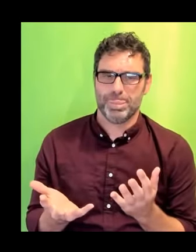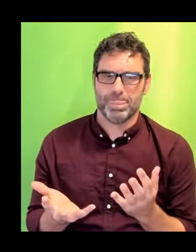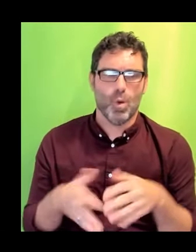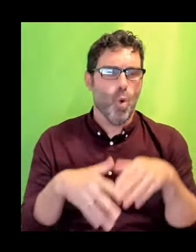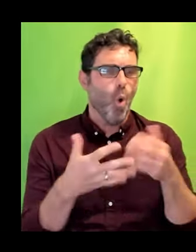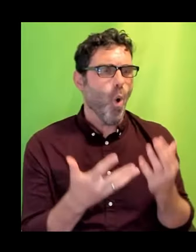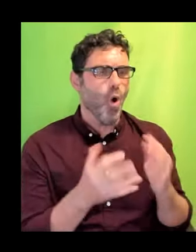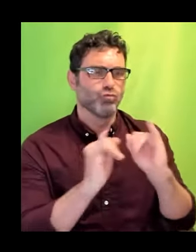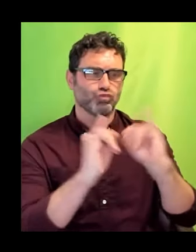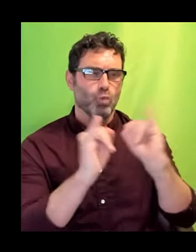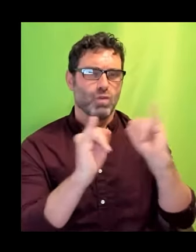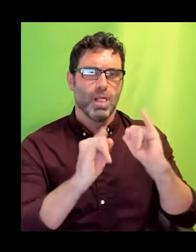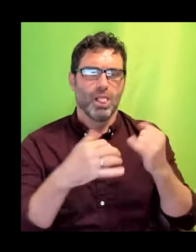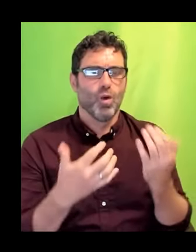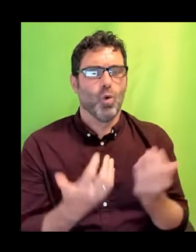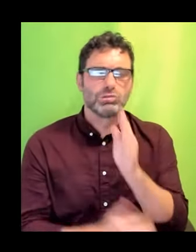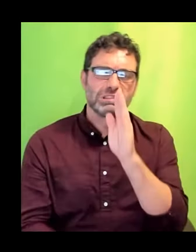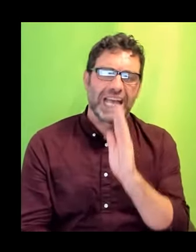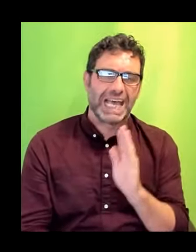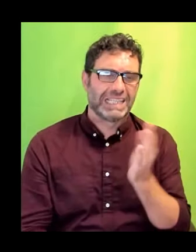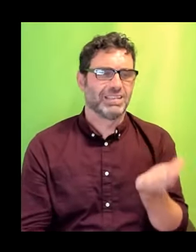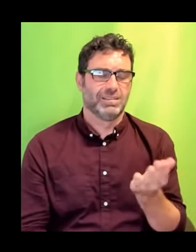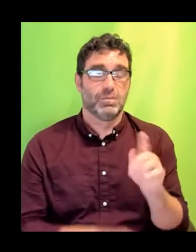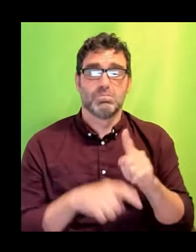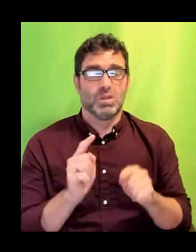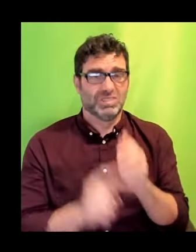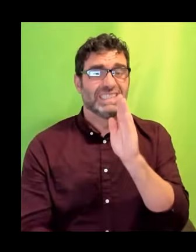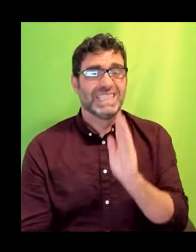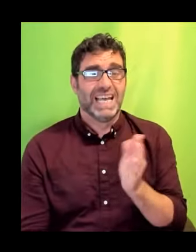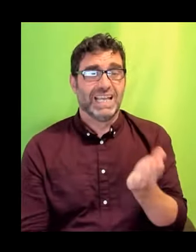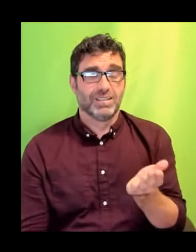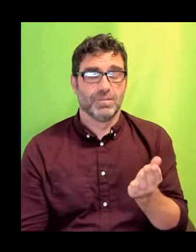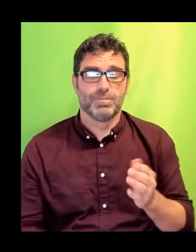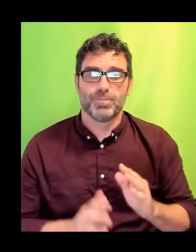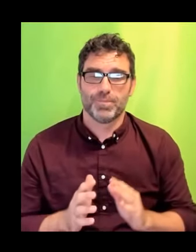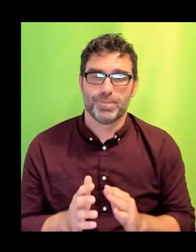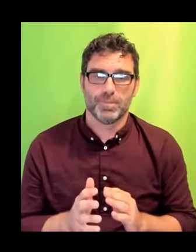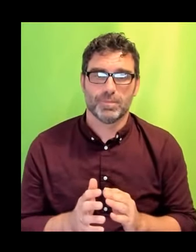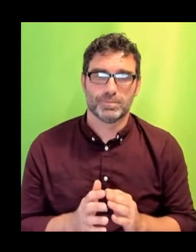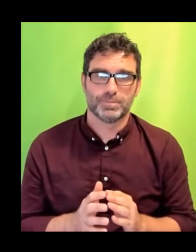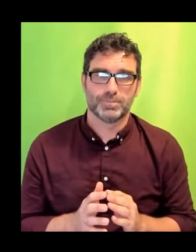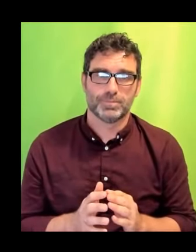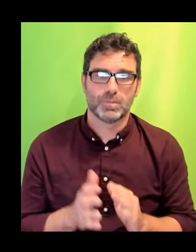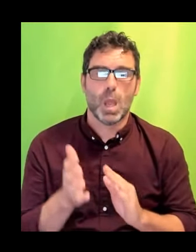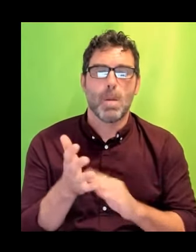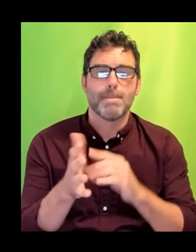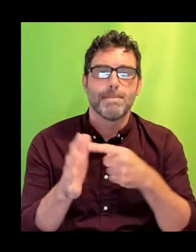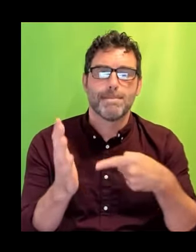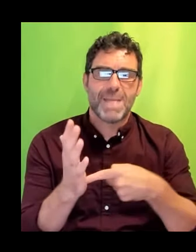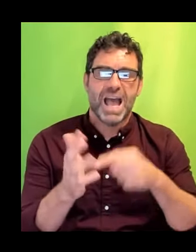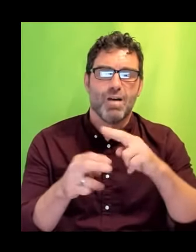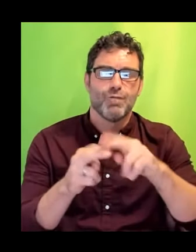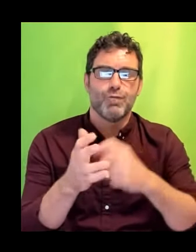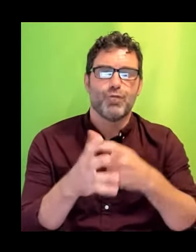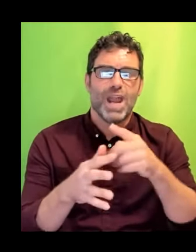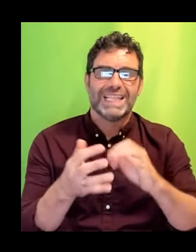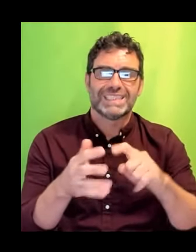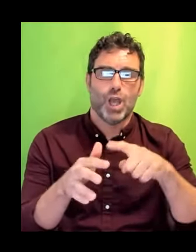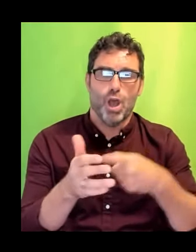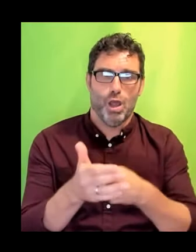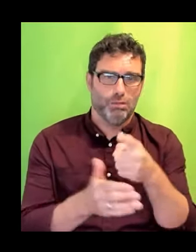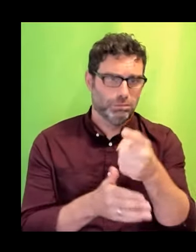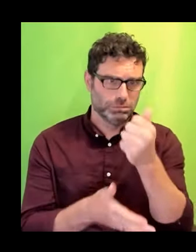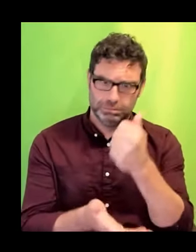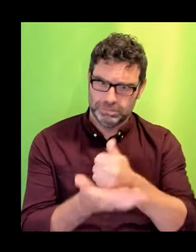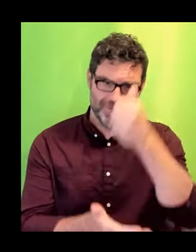Matt Fraser did a demon, Richard III for Northern Broadside Theatre Company. Give him that same villain role on television. Cherie Houston